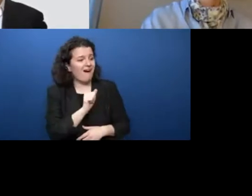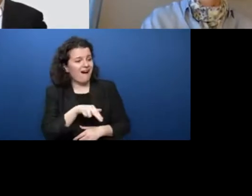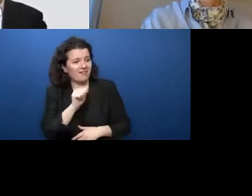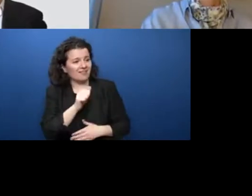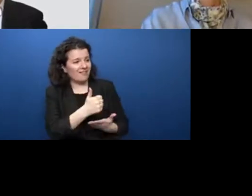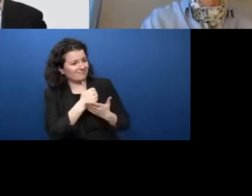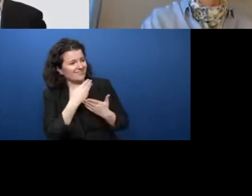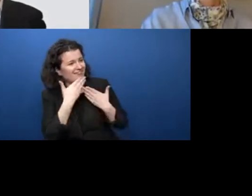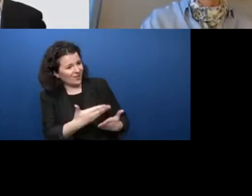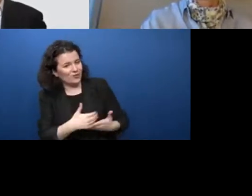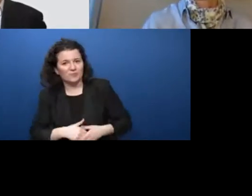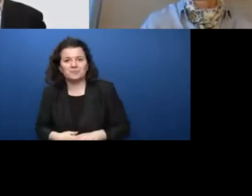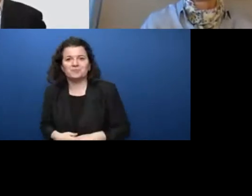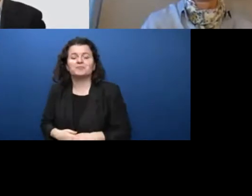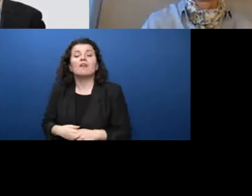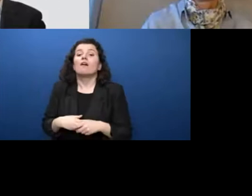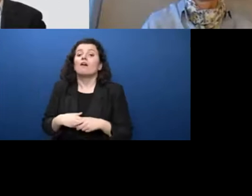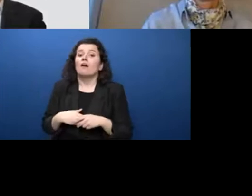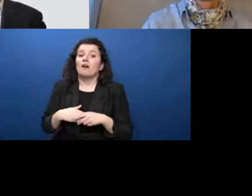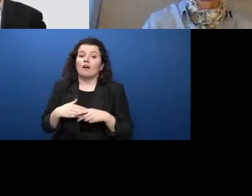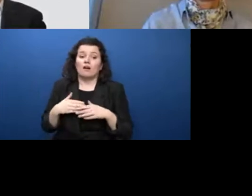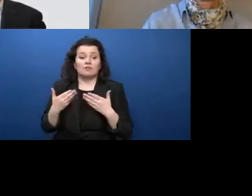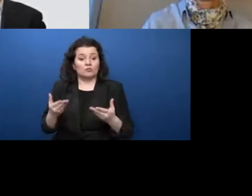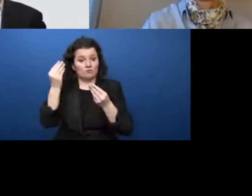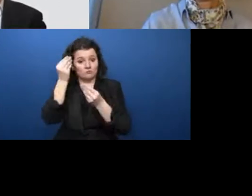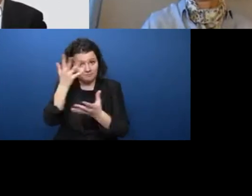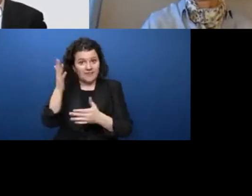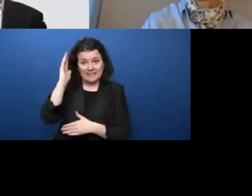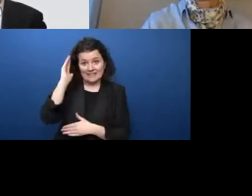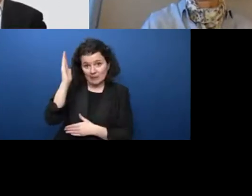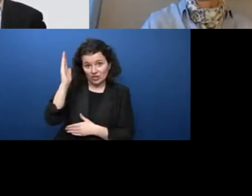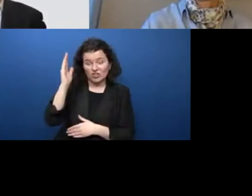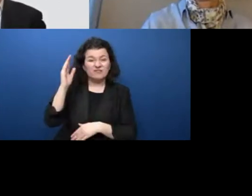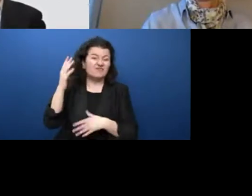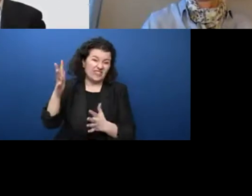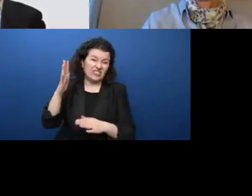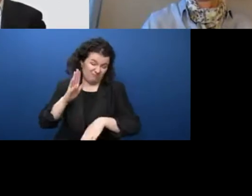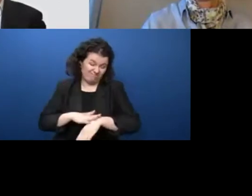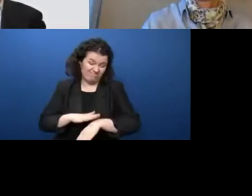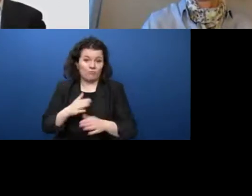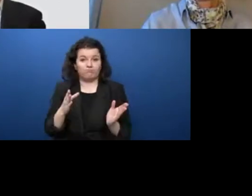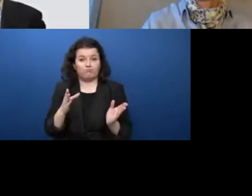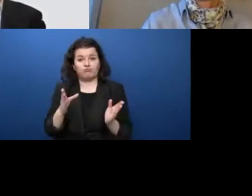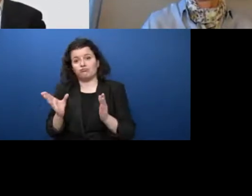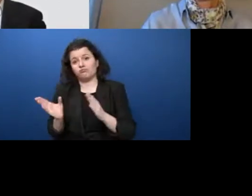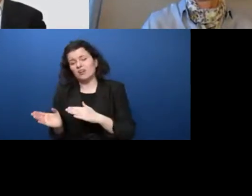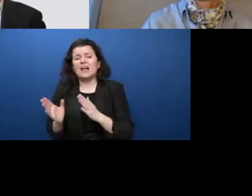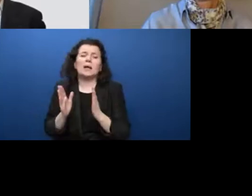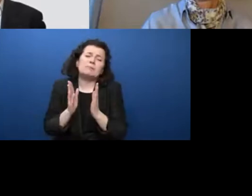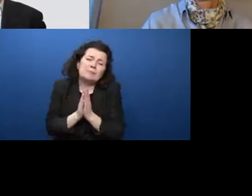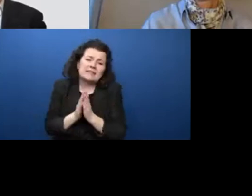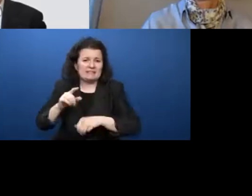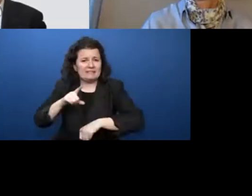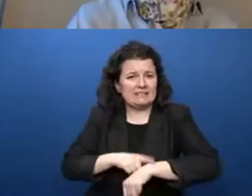Before we move to our next segment, I just want to mention to all the speakers, we are running considerably late, so please be conscious of the time.